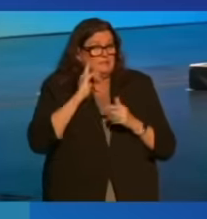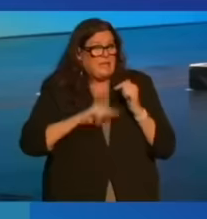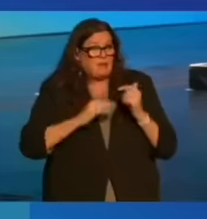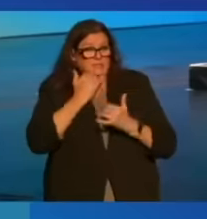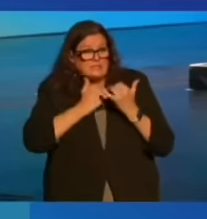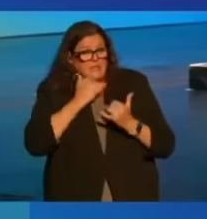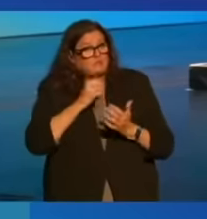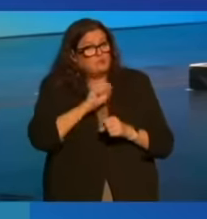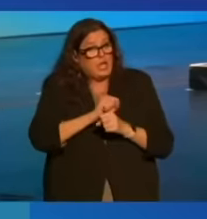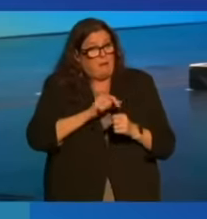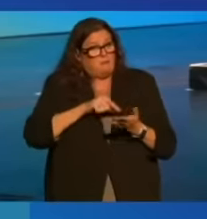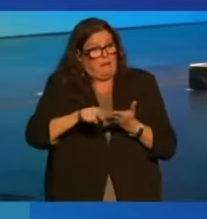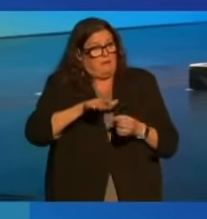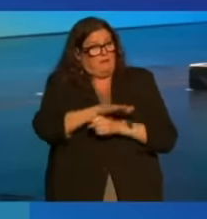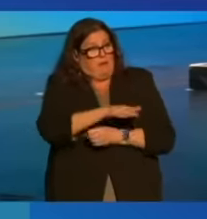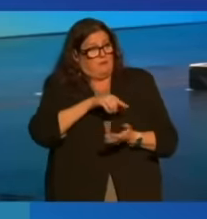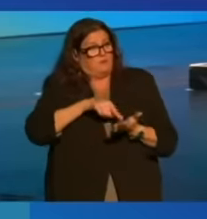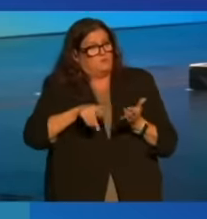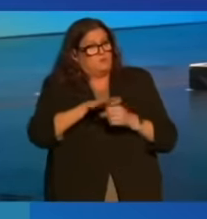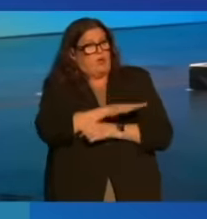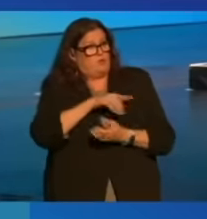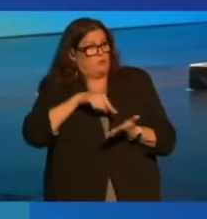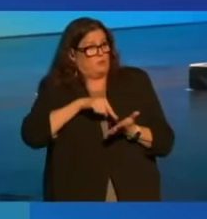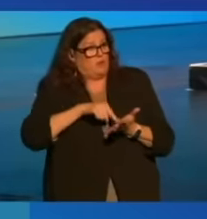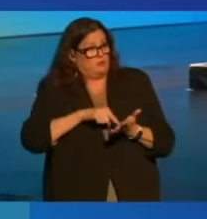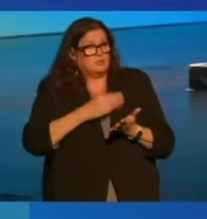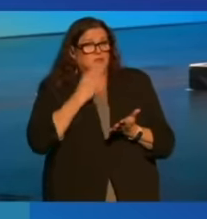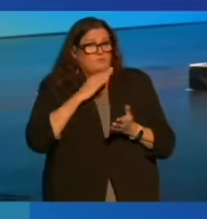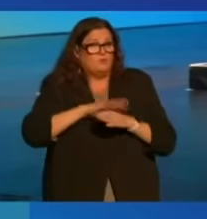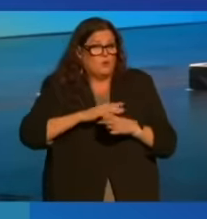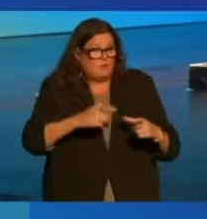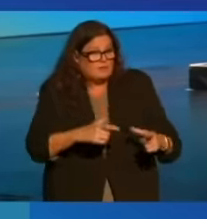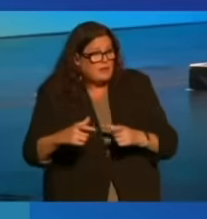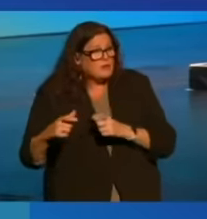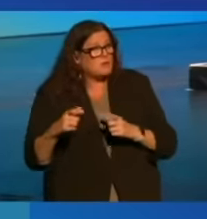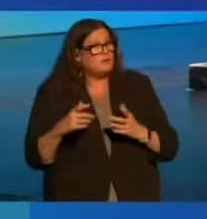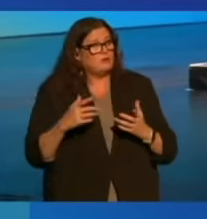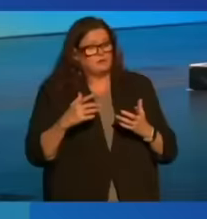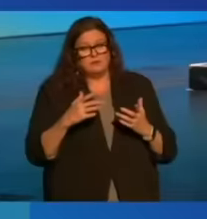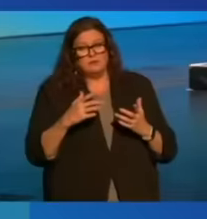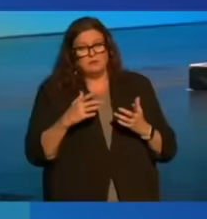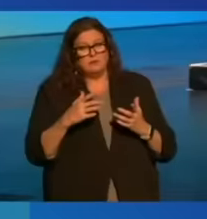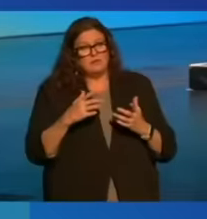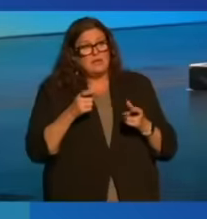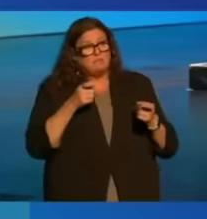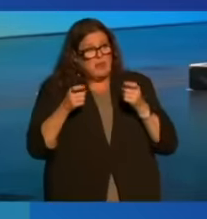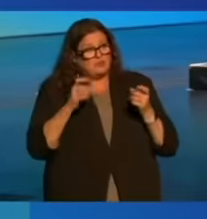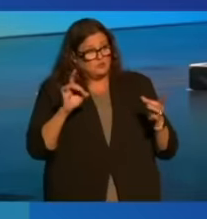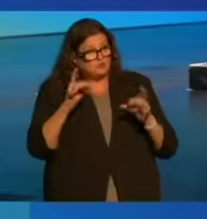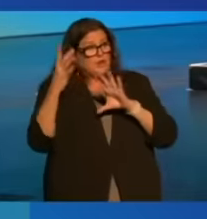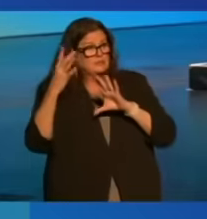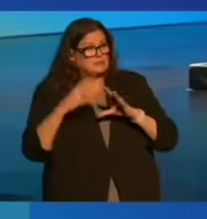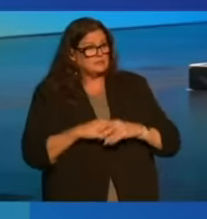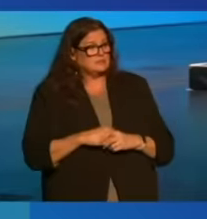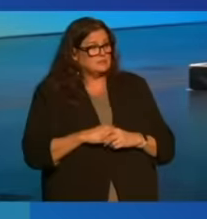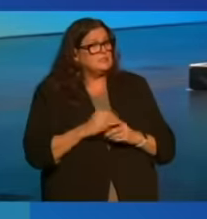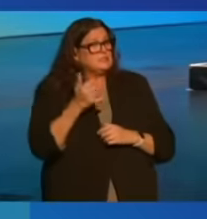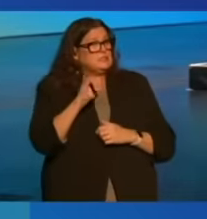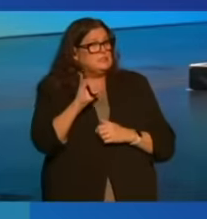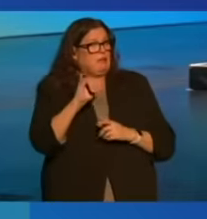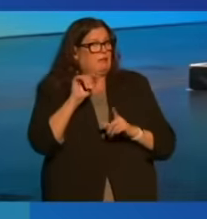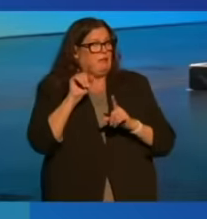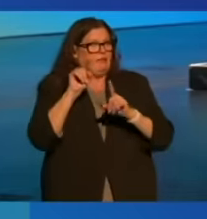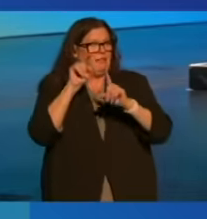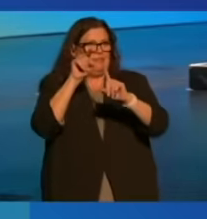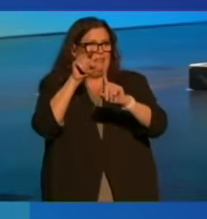a job that pays enough to cover the bills, putting food on the table, managing through a crisis. That's still out of